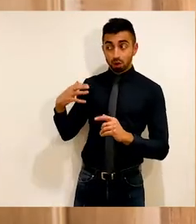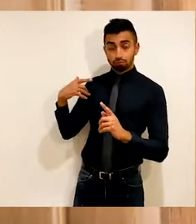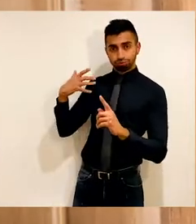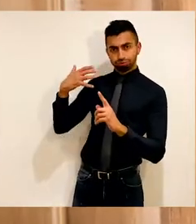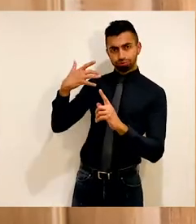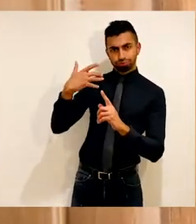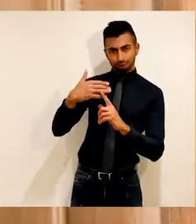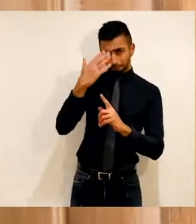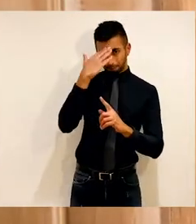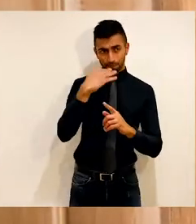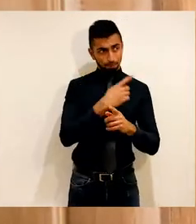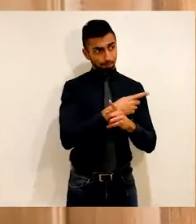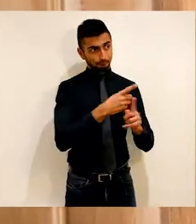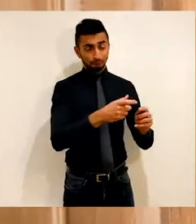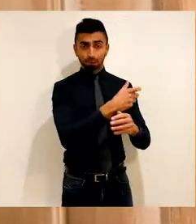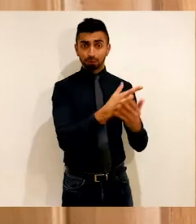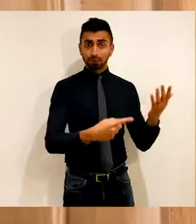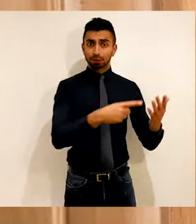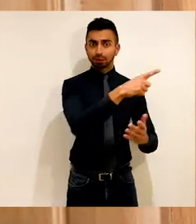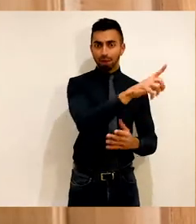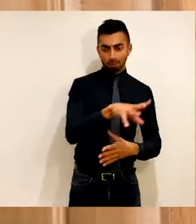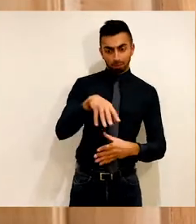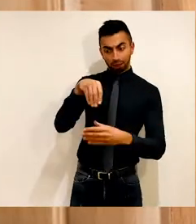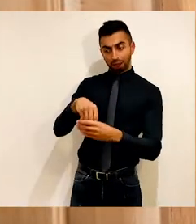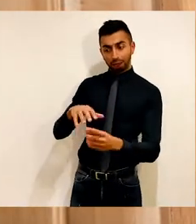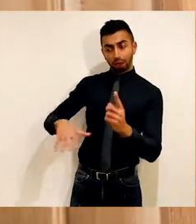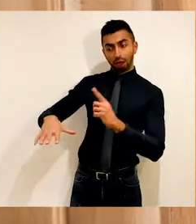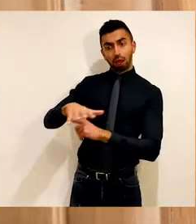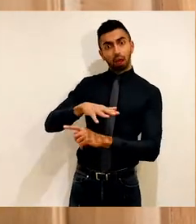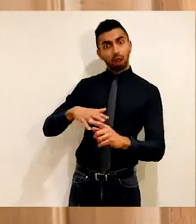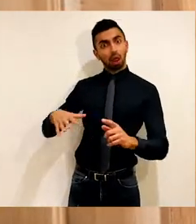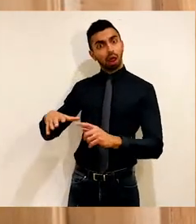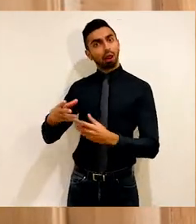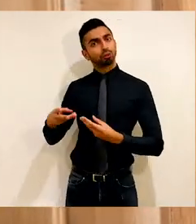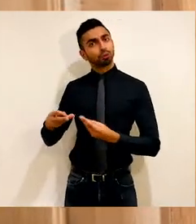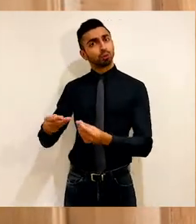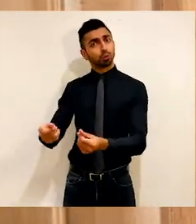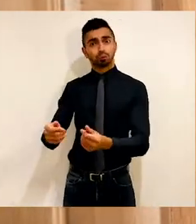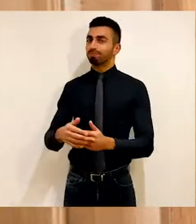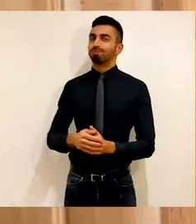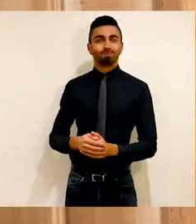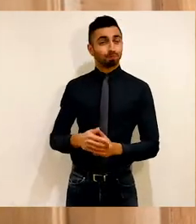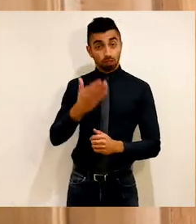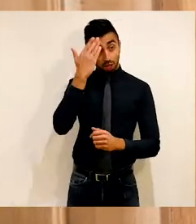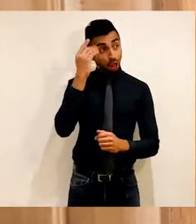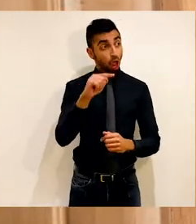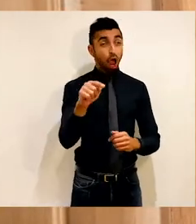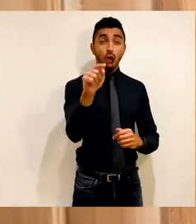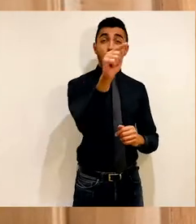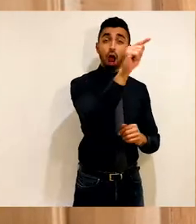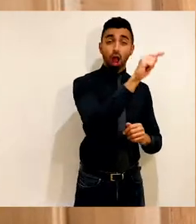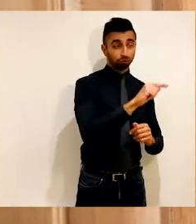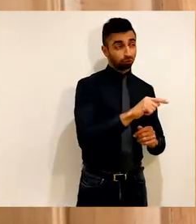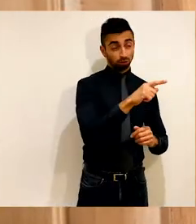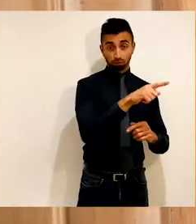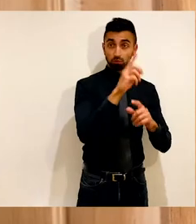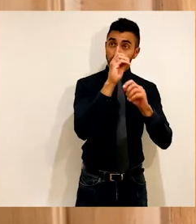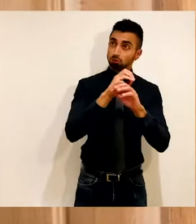for disability inclusion hasn't been linear and it differs by jurisdiction and where you are in the world.